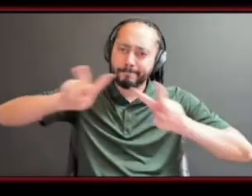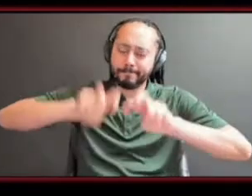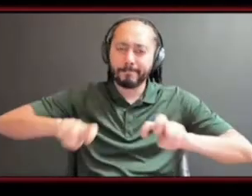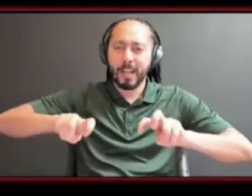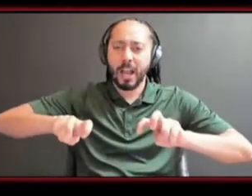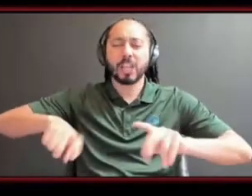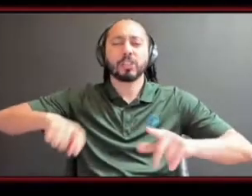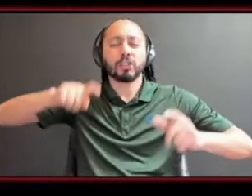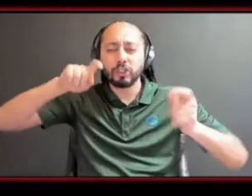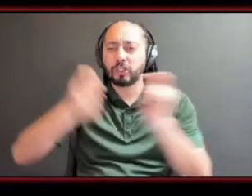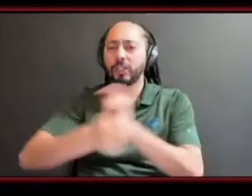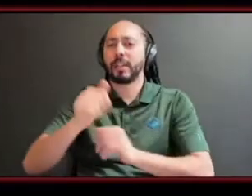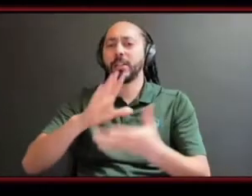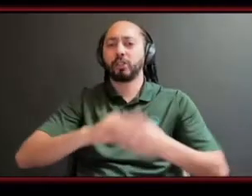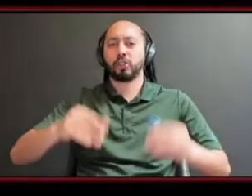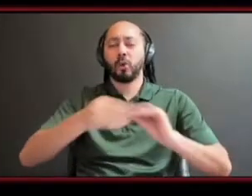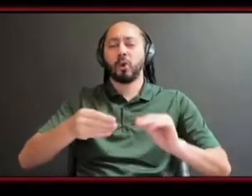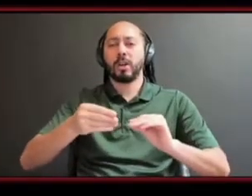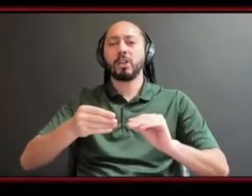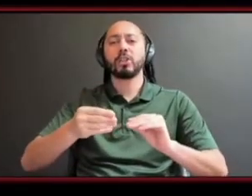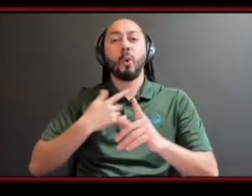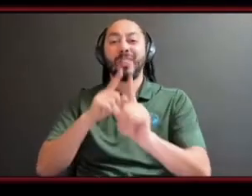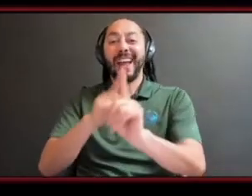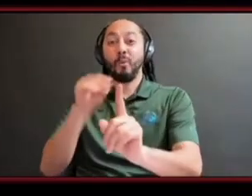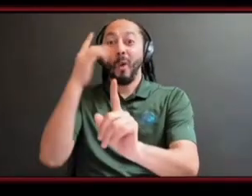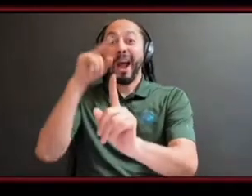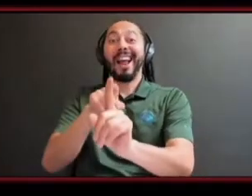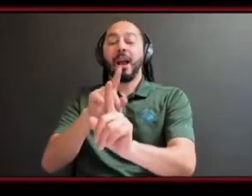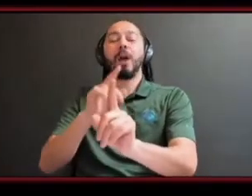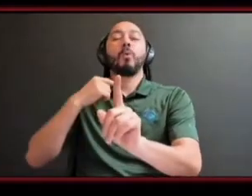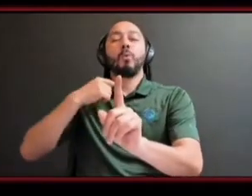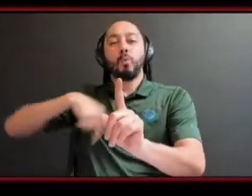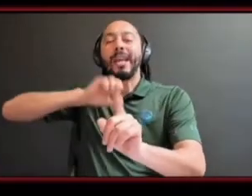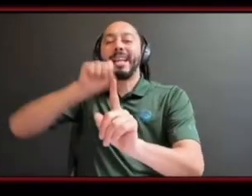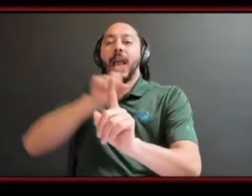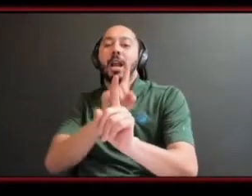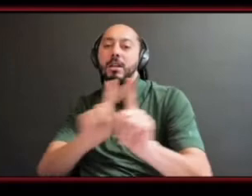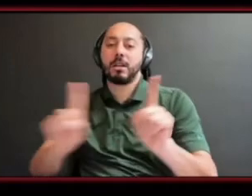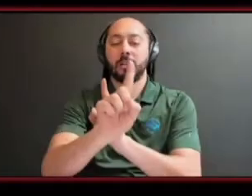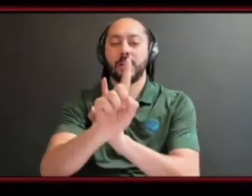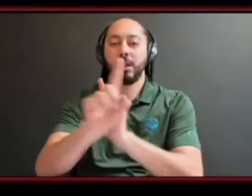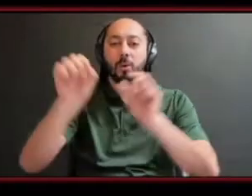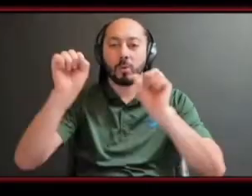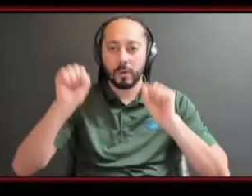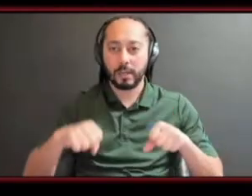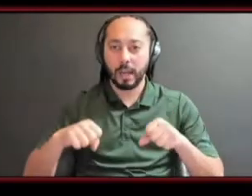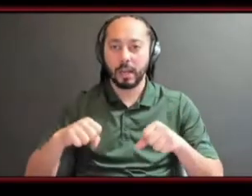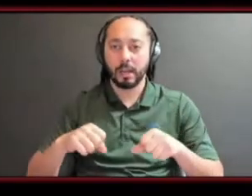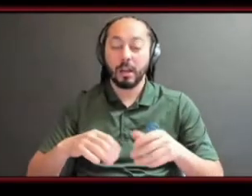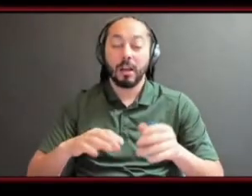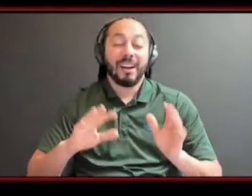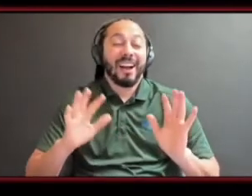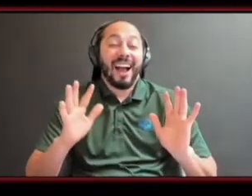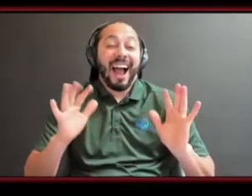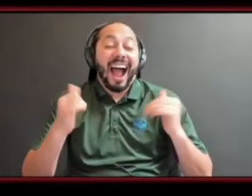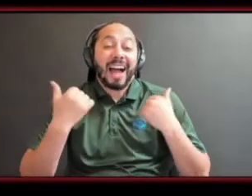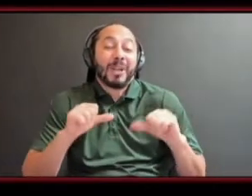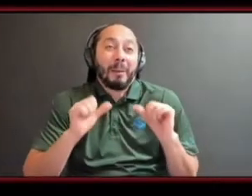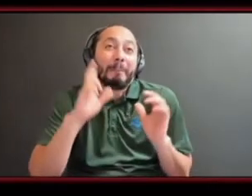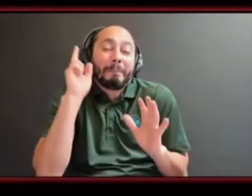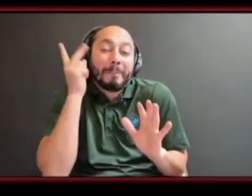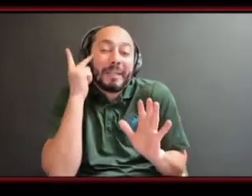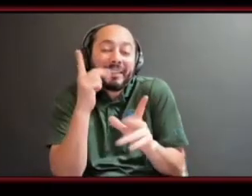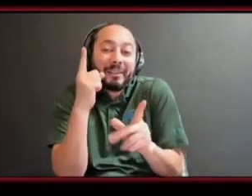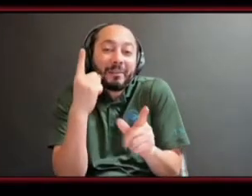in a better position so i really appreciate that answer and the feedback and the wonderful things i'm trying to politically correct in a sense i'm trying to keep it